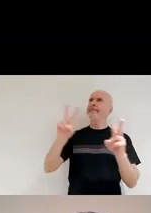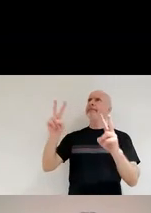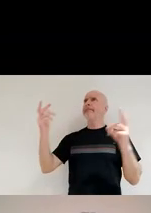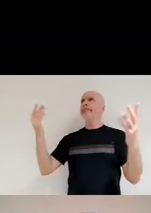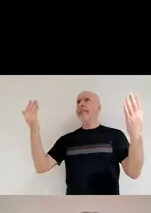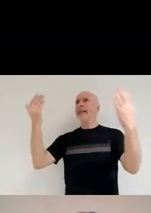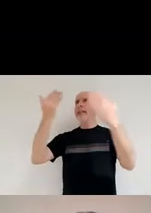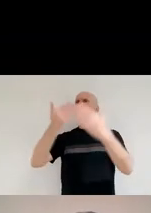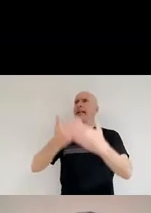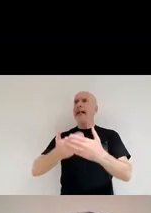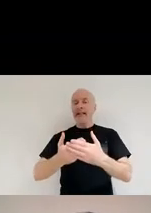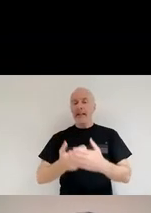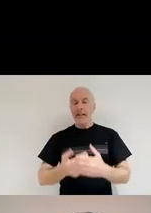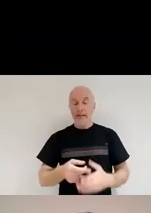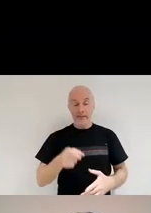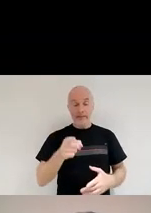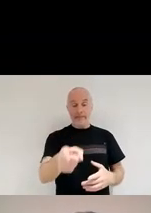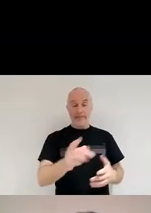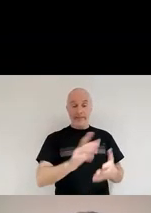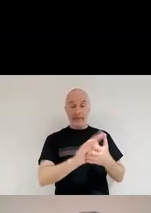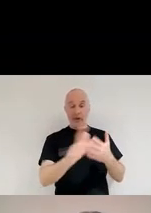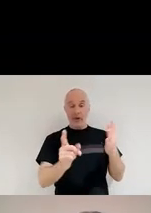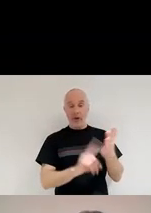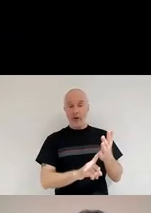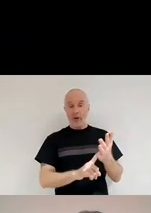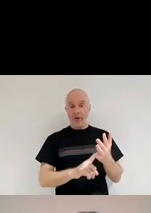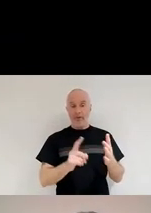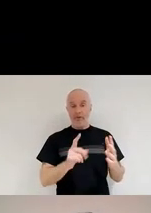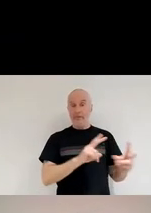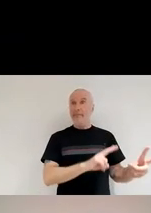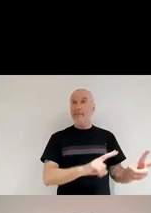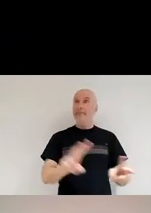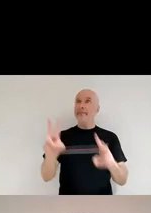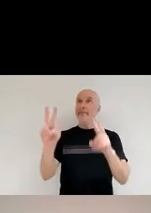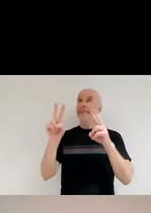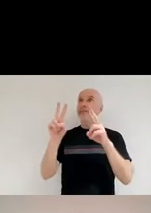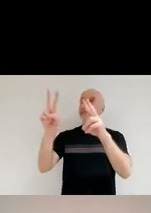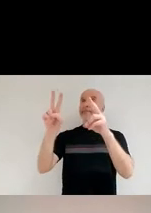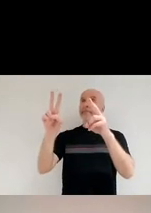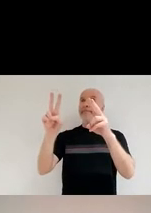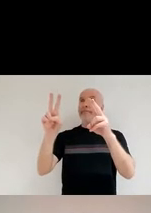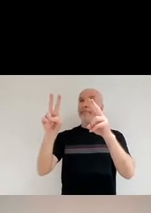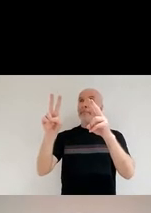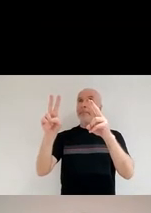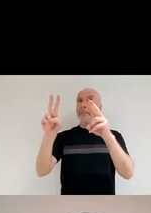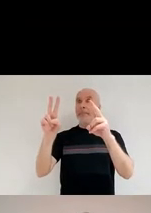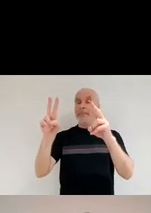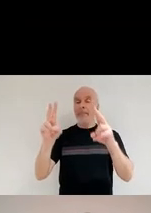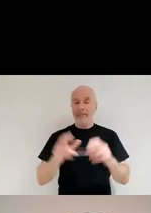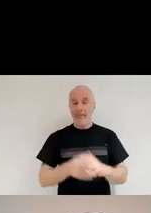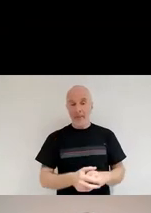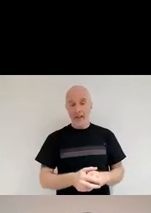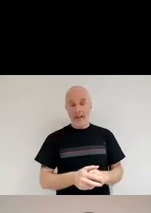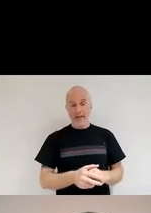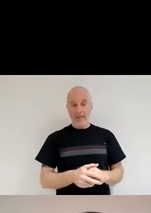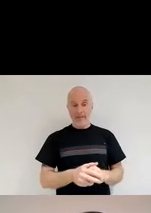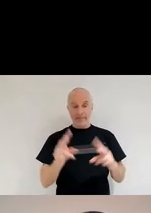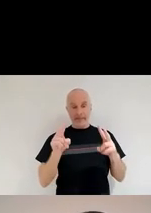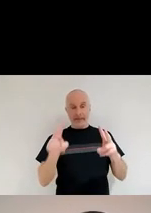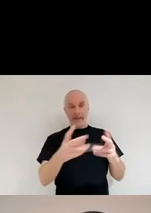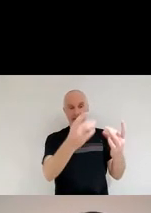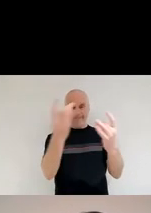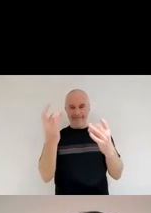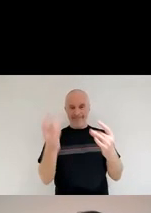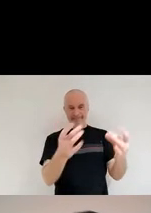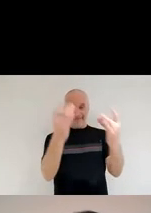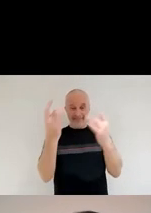looking at a random, uh, direction in the sky. And at first sight, this picture is actually quite boring,